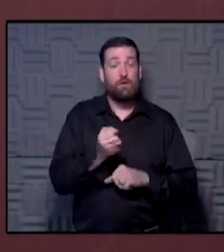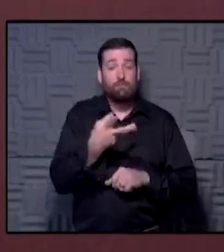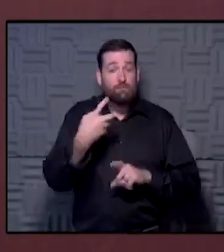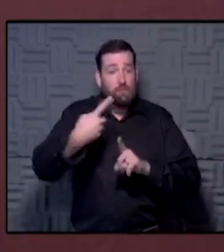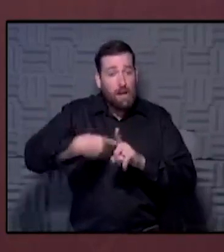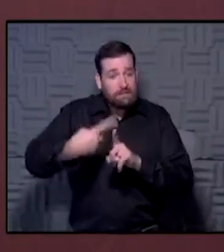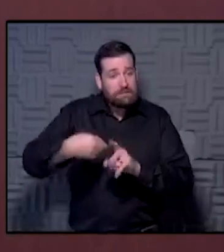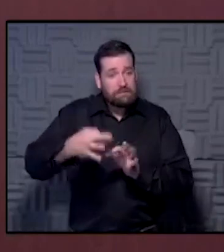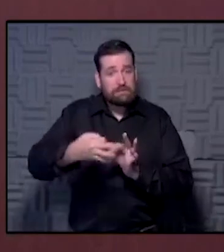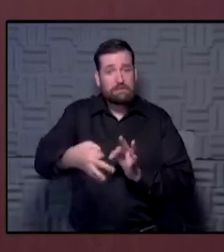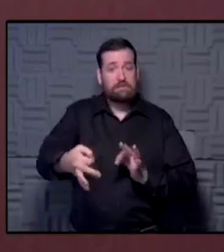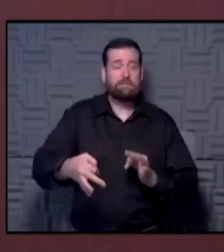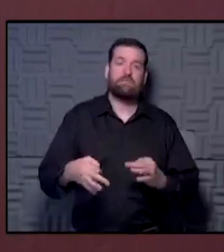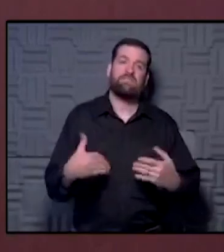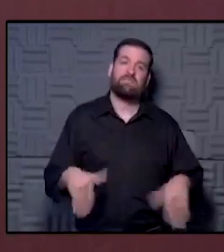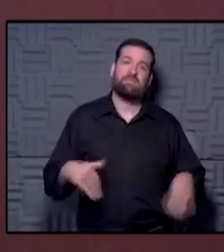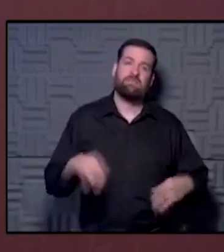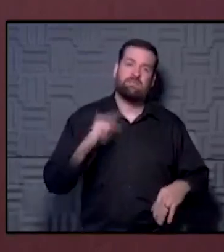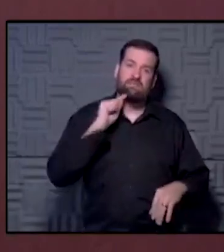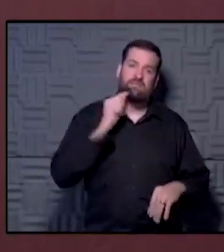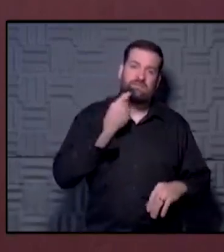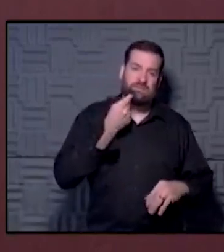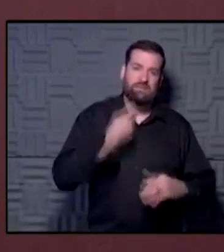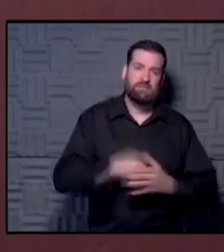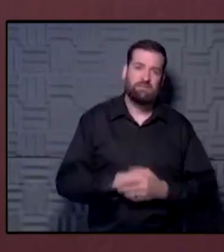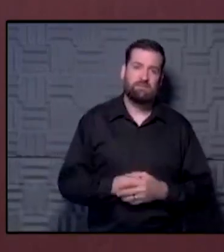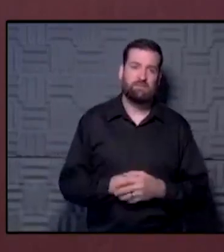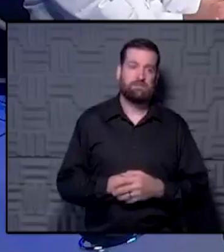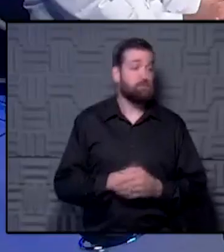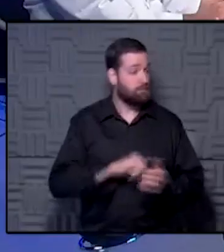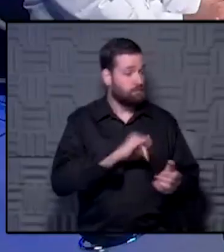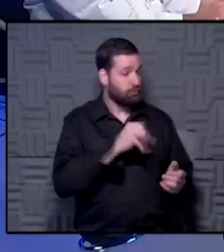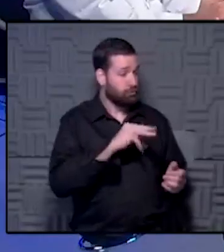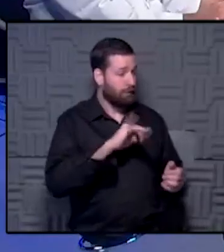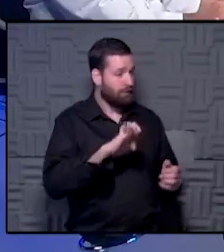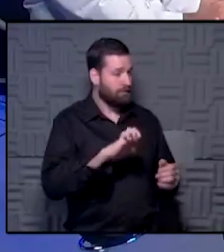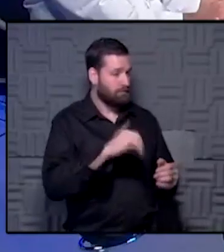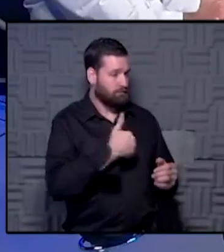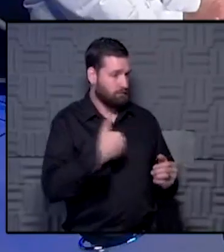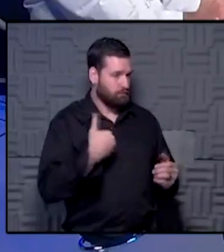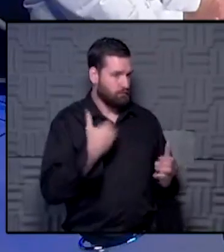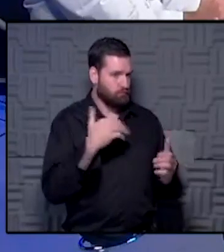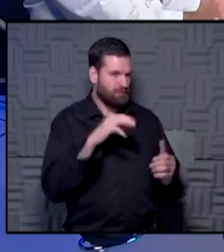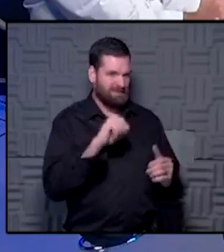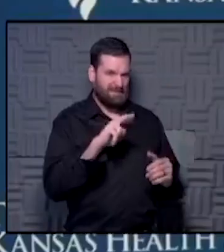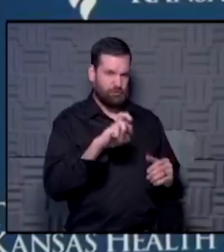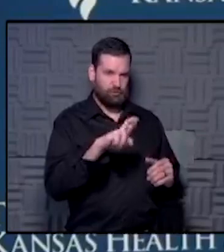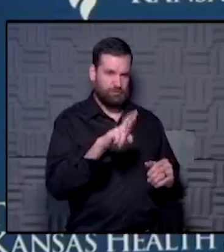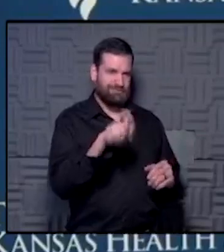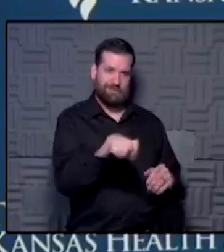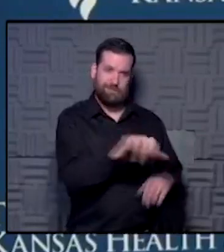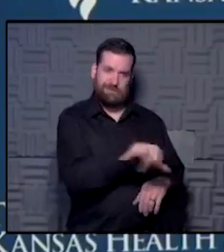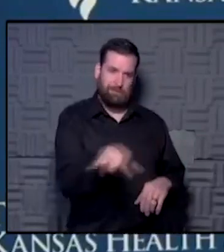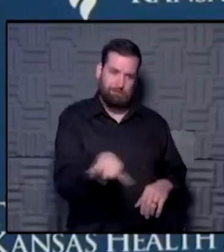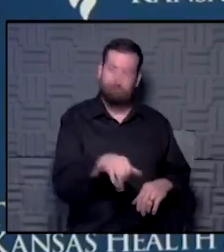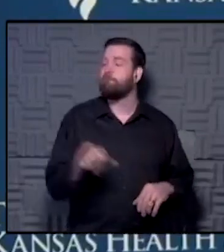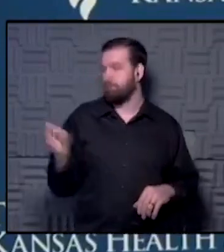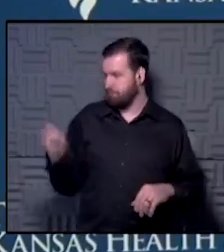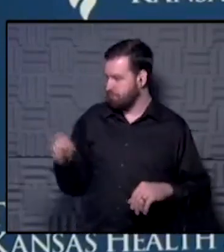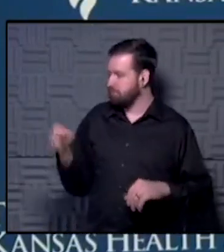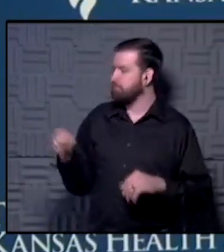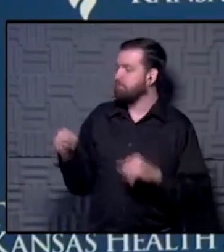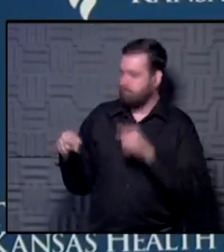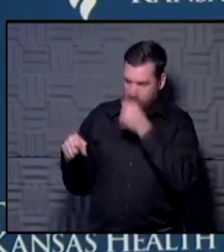delay really makes a huge difference in terms of cancer. Jamie, breast cancer has got to be the same way. It is. And